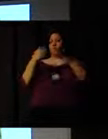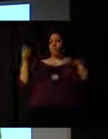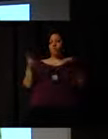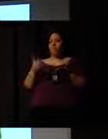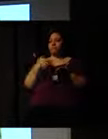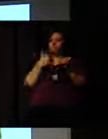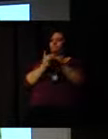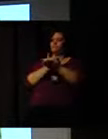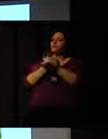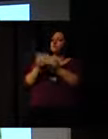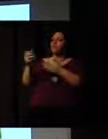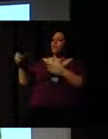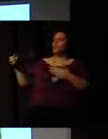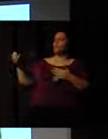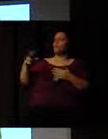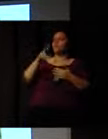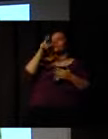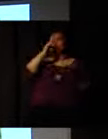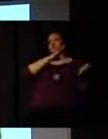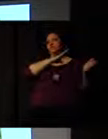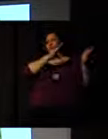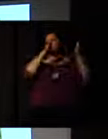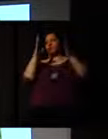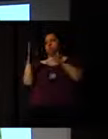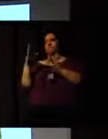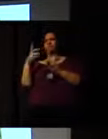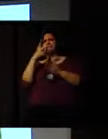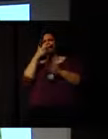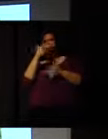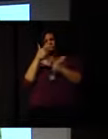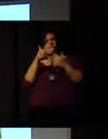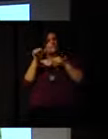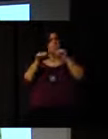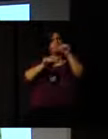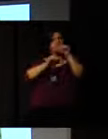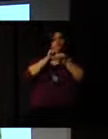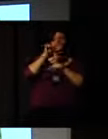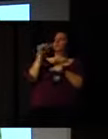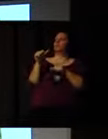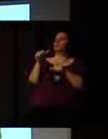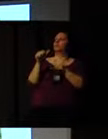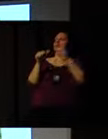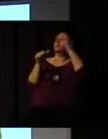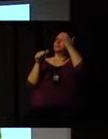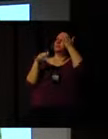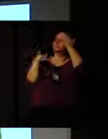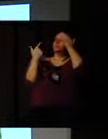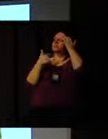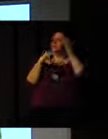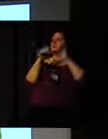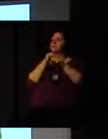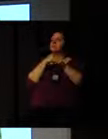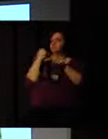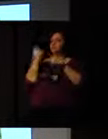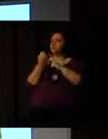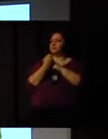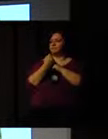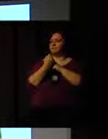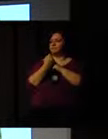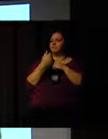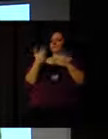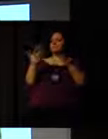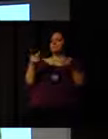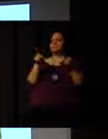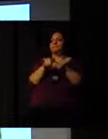Something that is changing. And something that is impacting our society. And we can also say